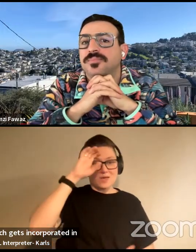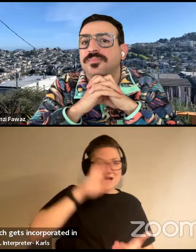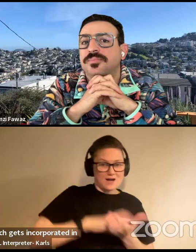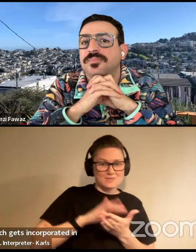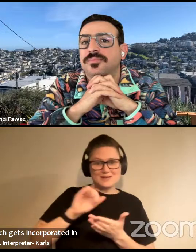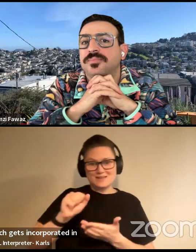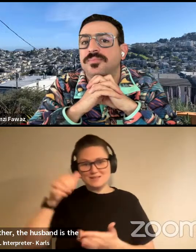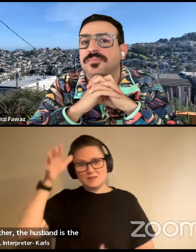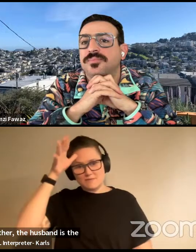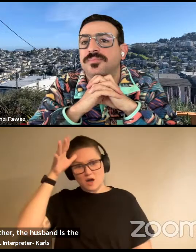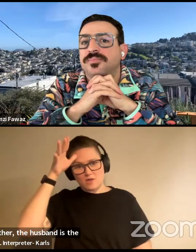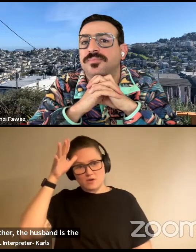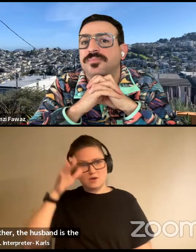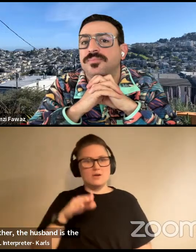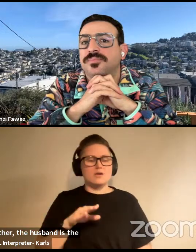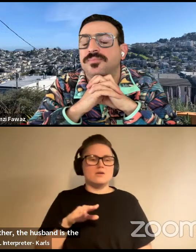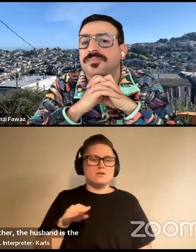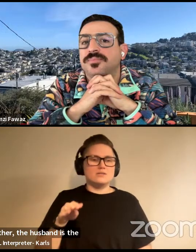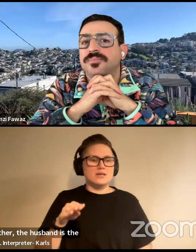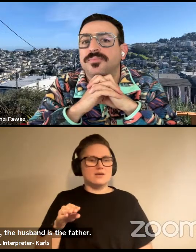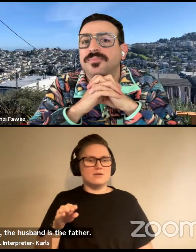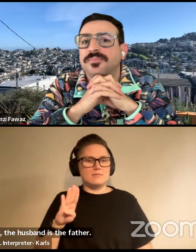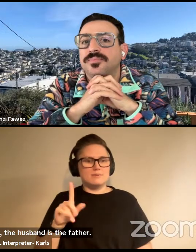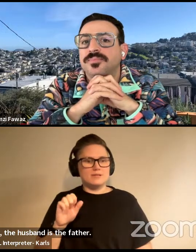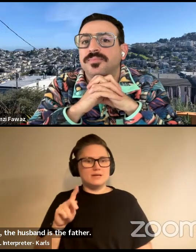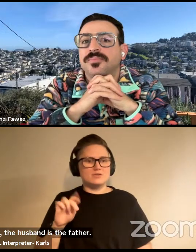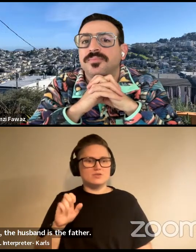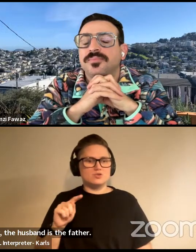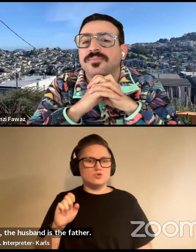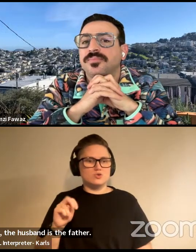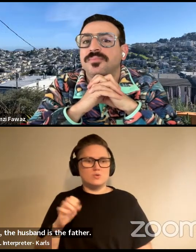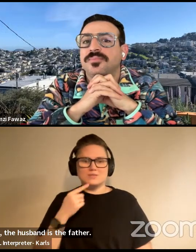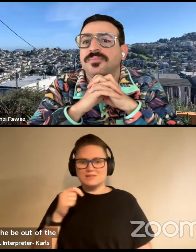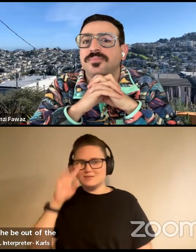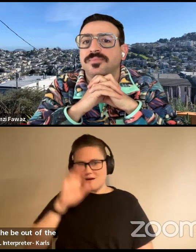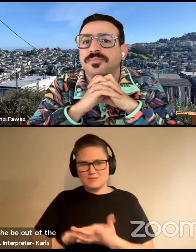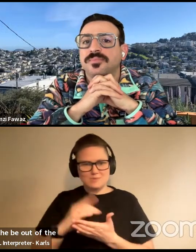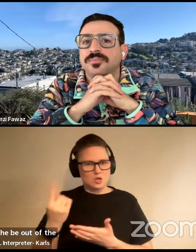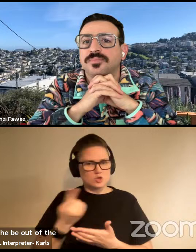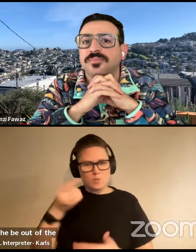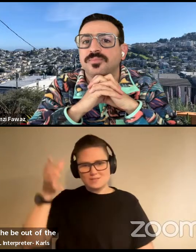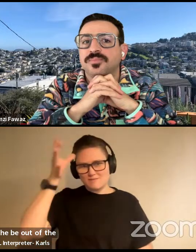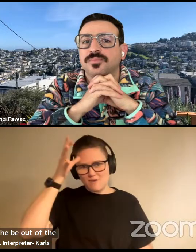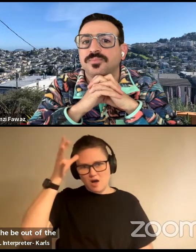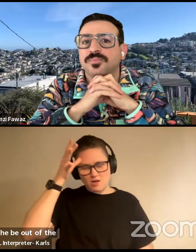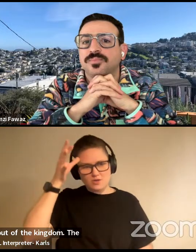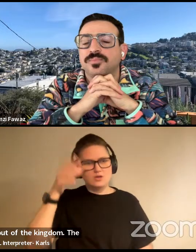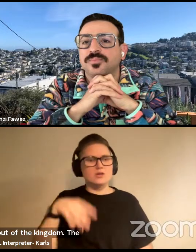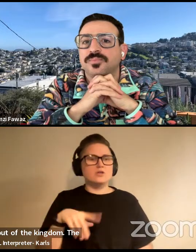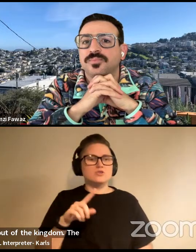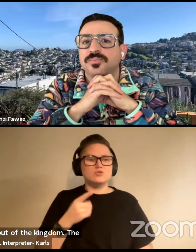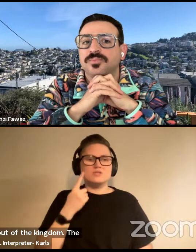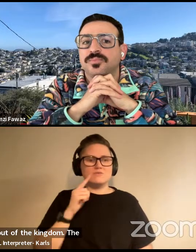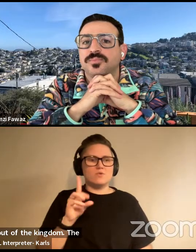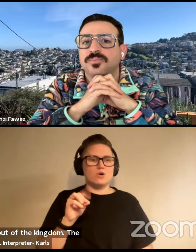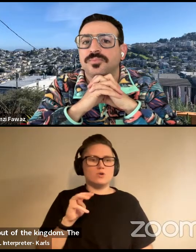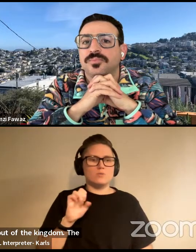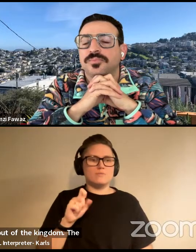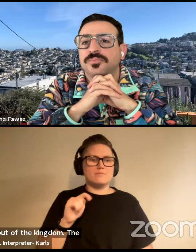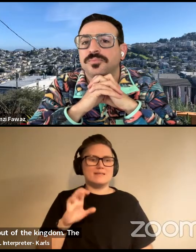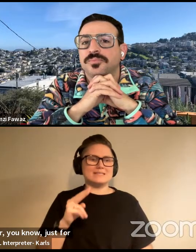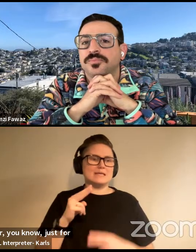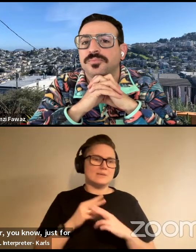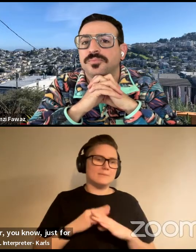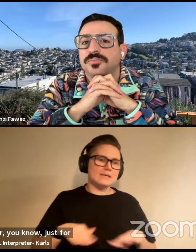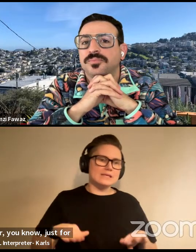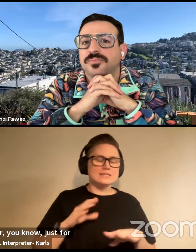Blackstone says, unless he be out of the kingdom, the husband is always the father, you know, just for domestic peace and tranquility. And